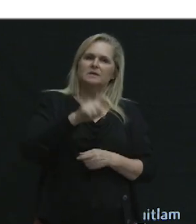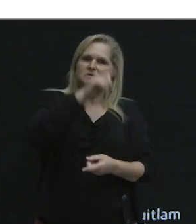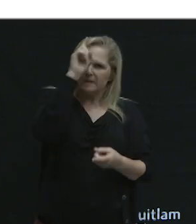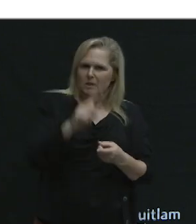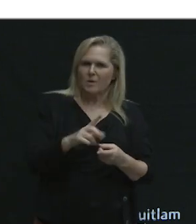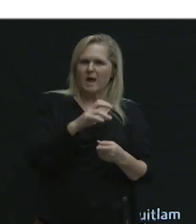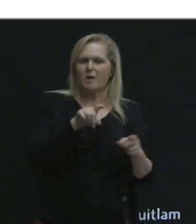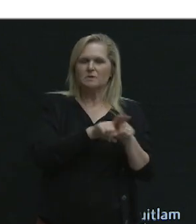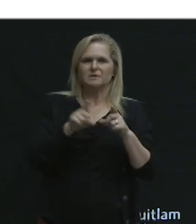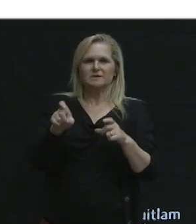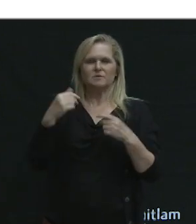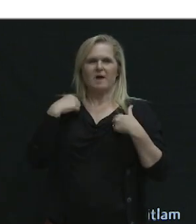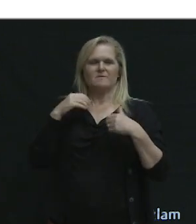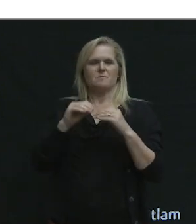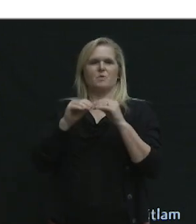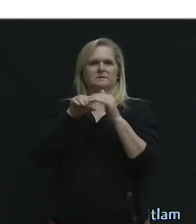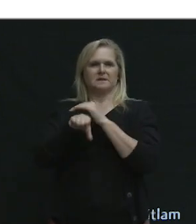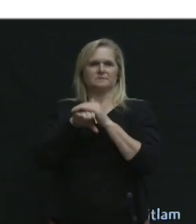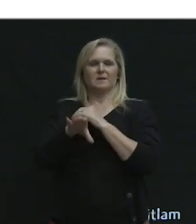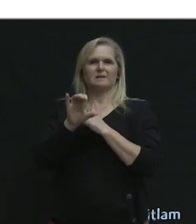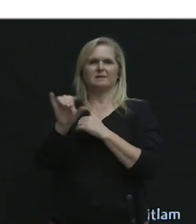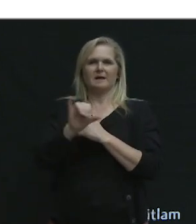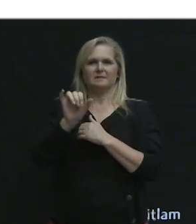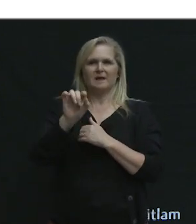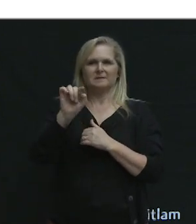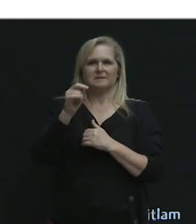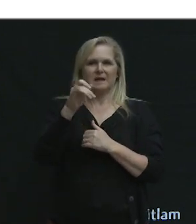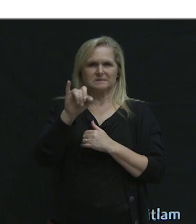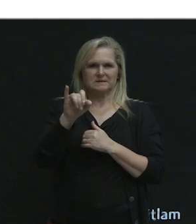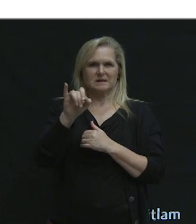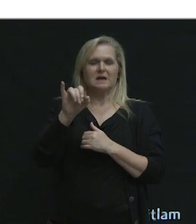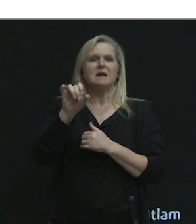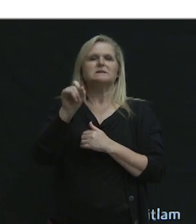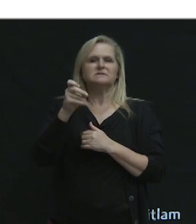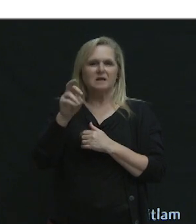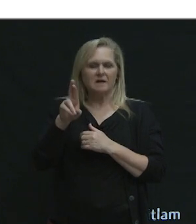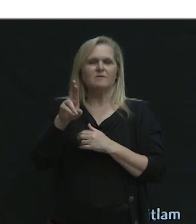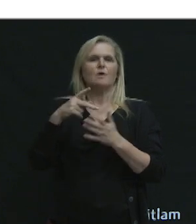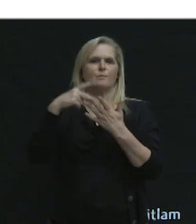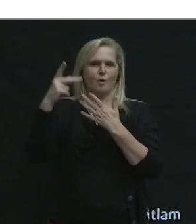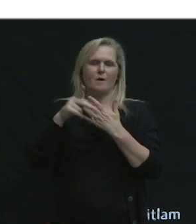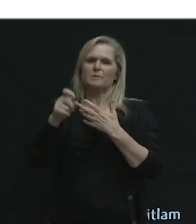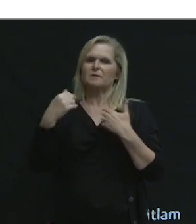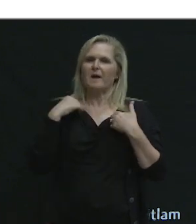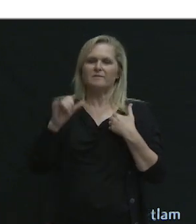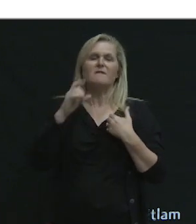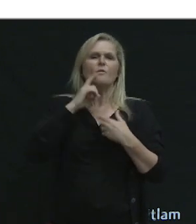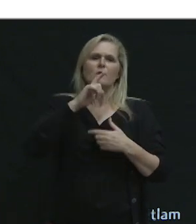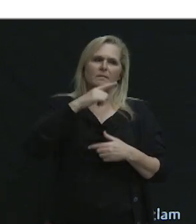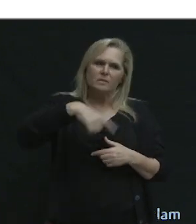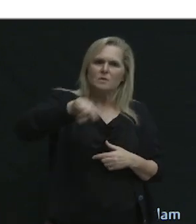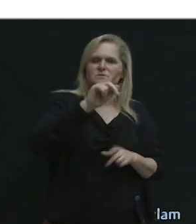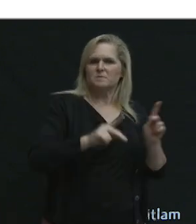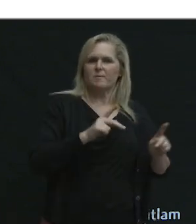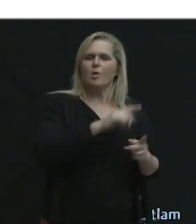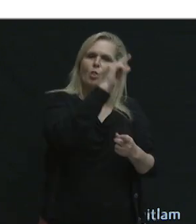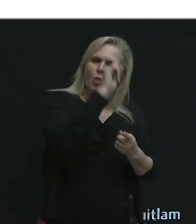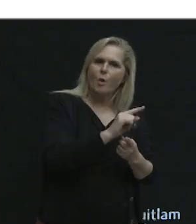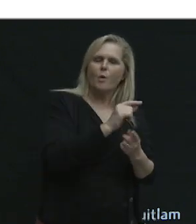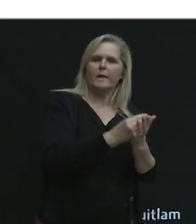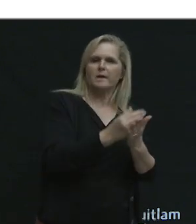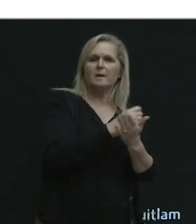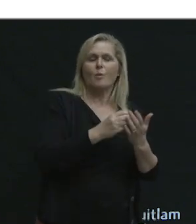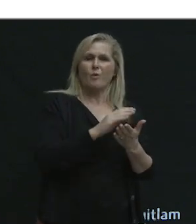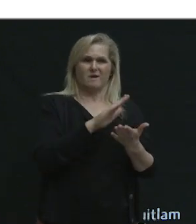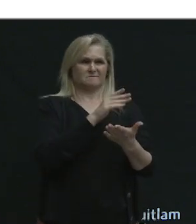programs like the Taxi Saver Program and the Transit Pass for low-income and middle-income renters.